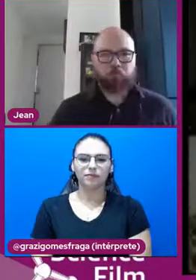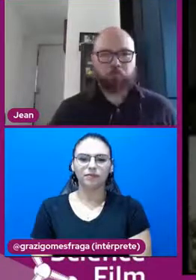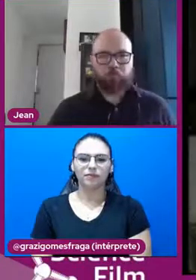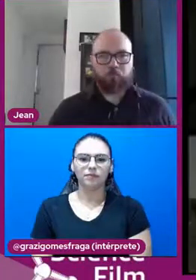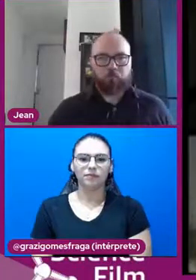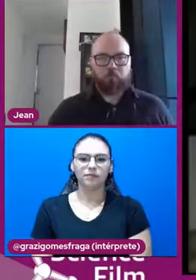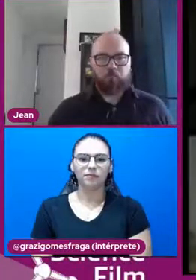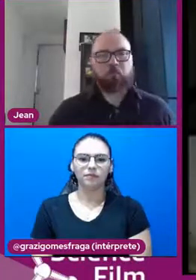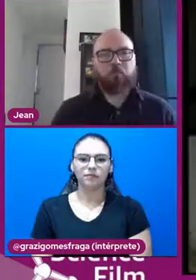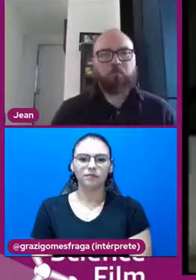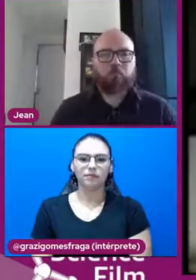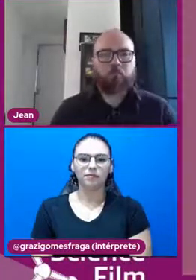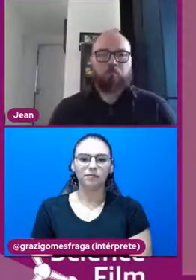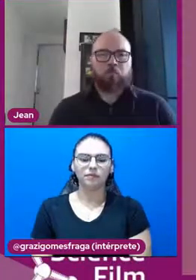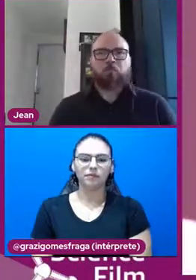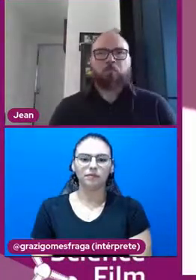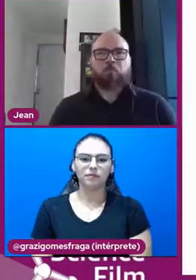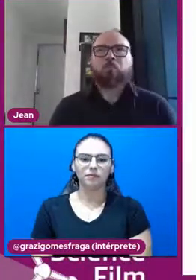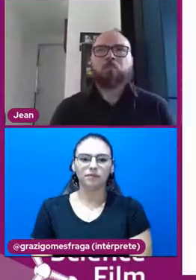For